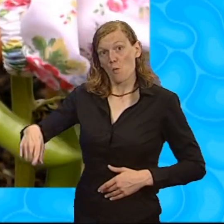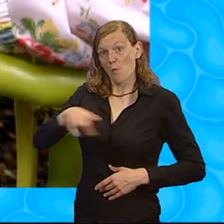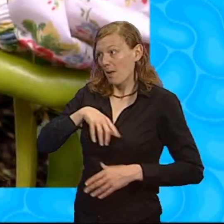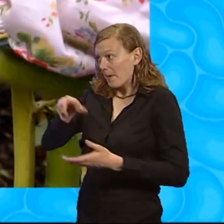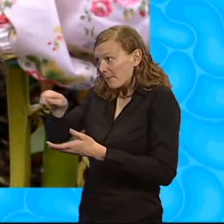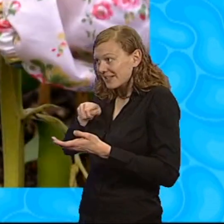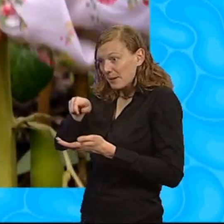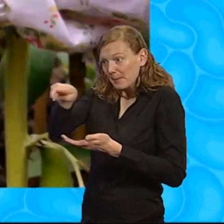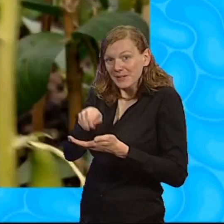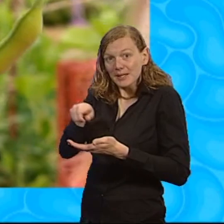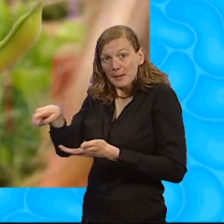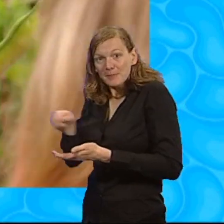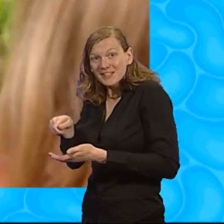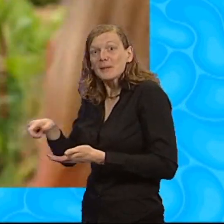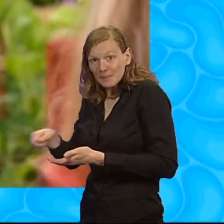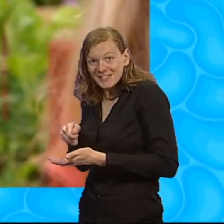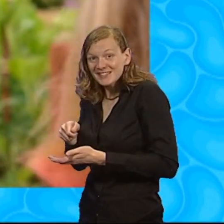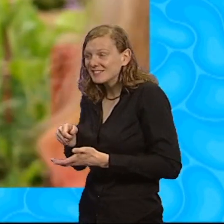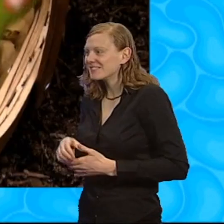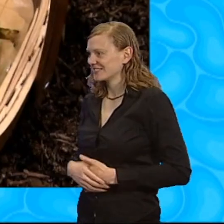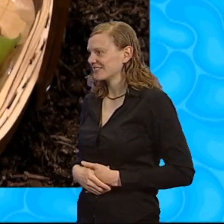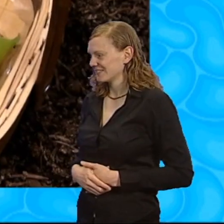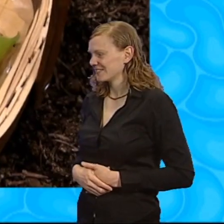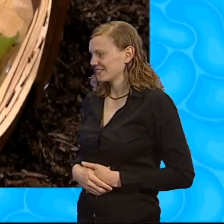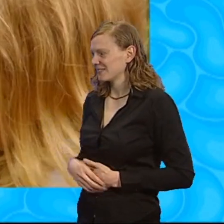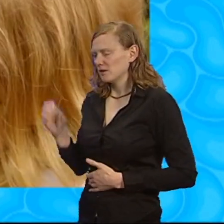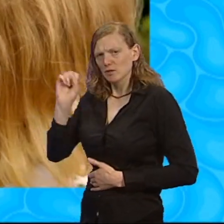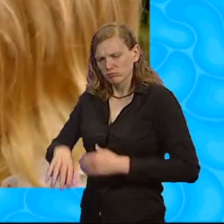Yeah! Give it a good tug, a good old tug. That's it.